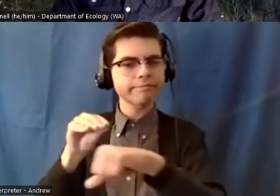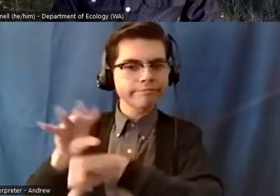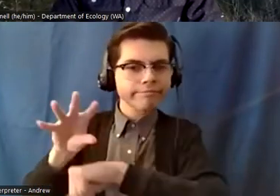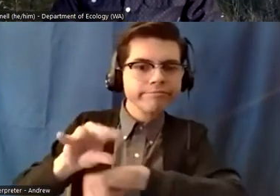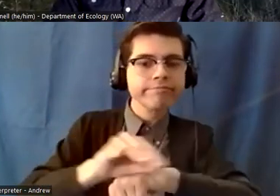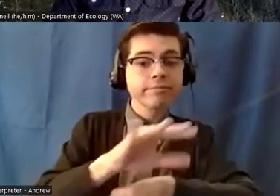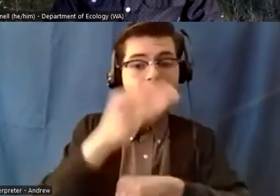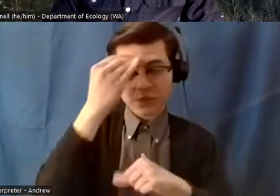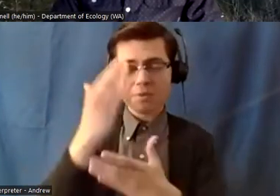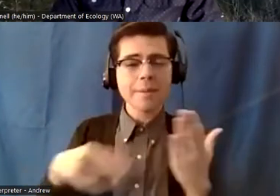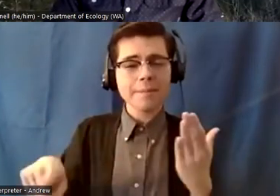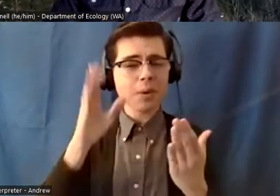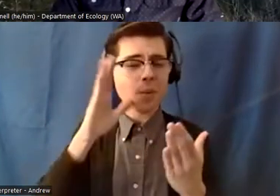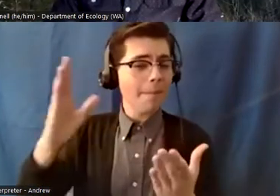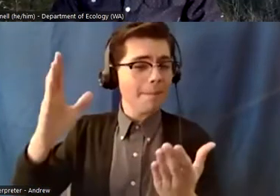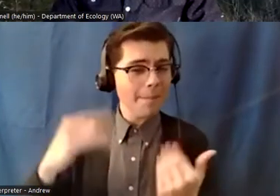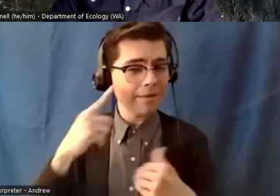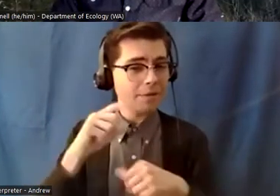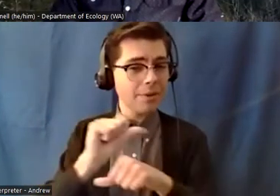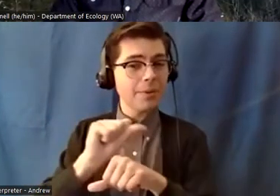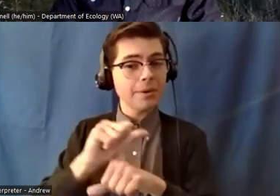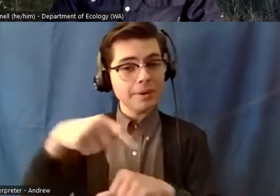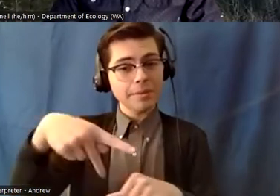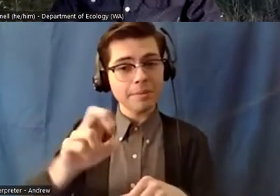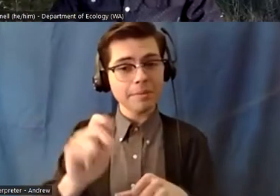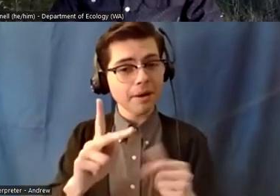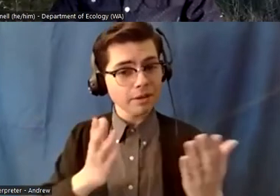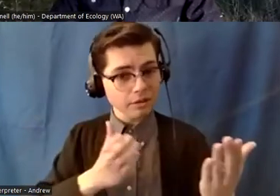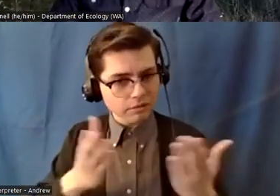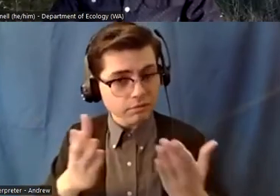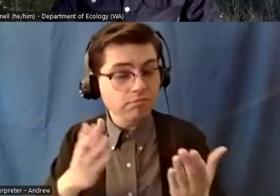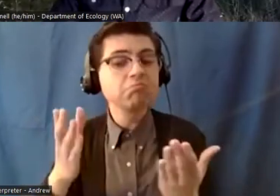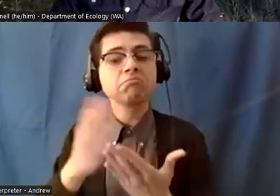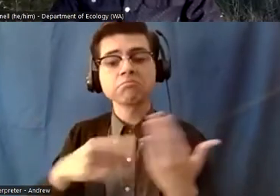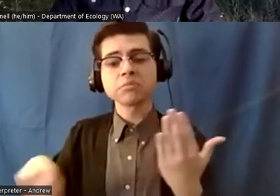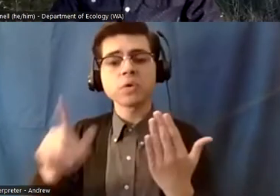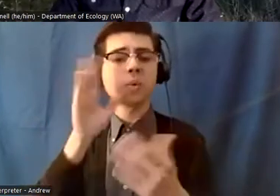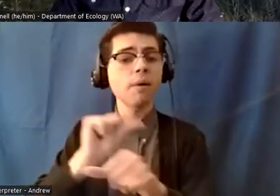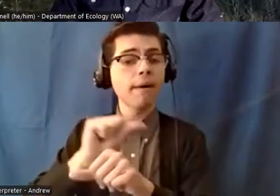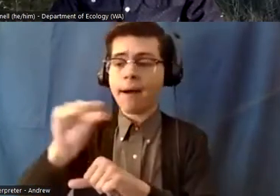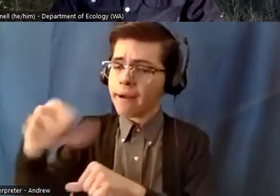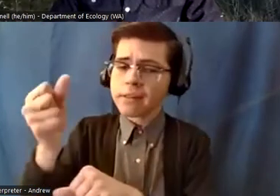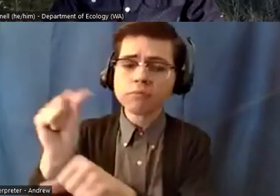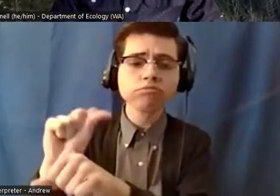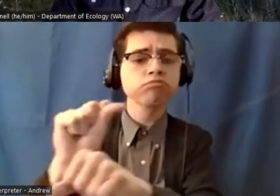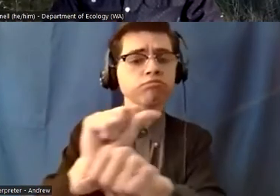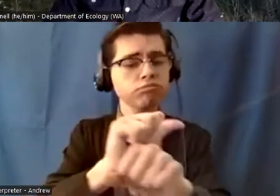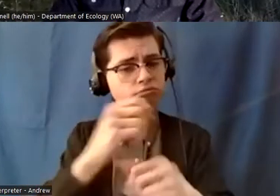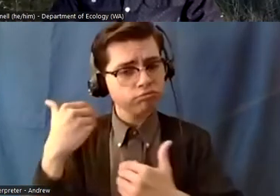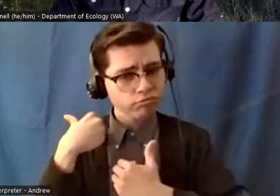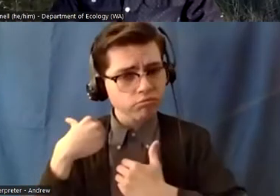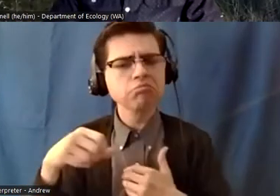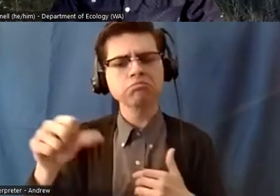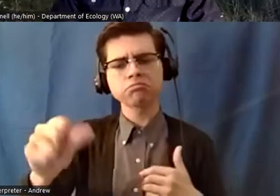for the park service some will go on to other occupations i've had one become a